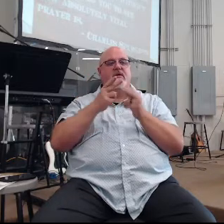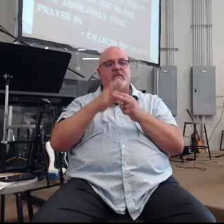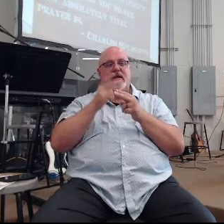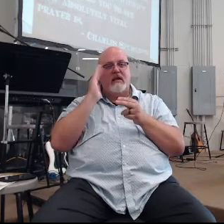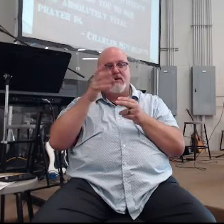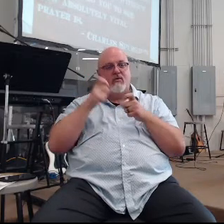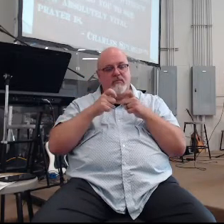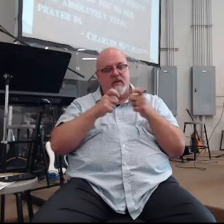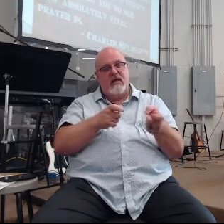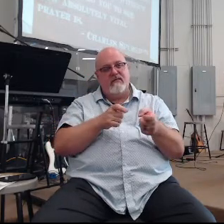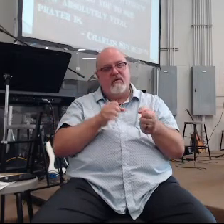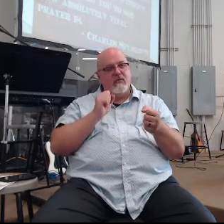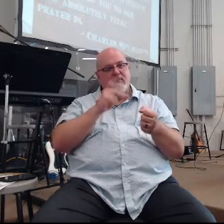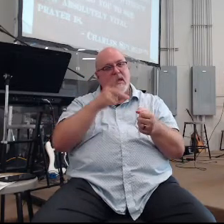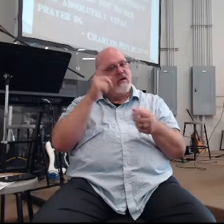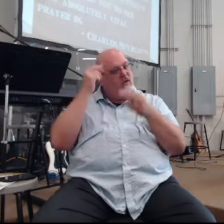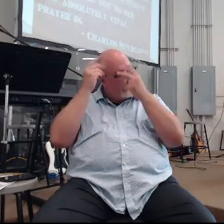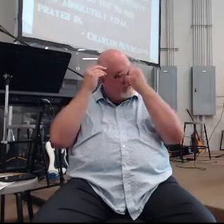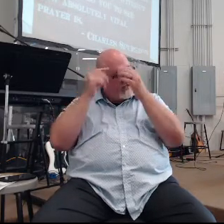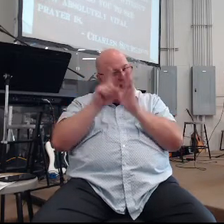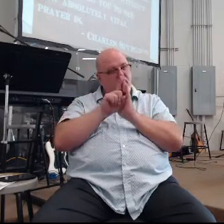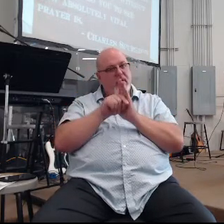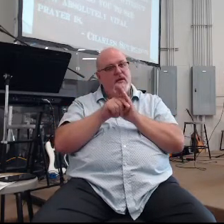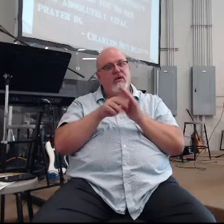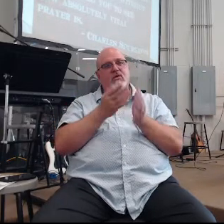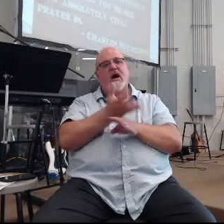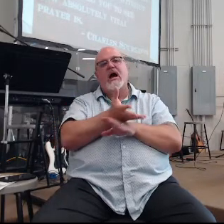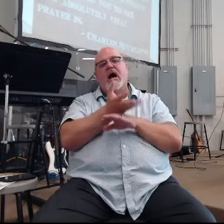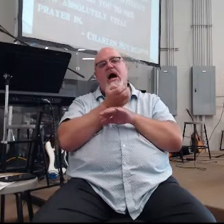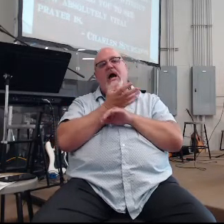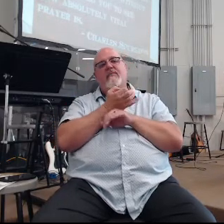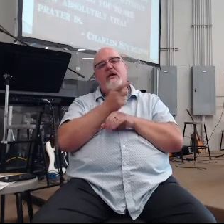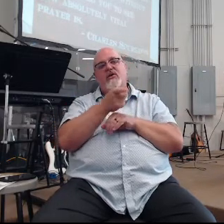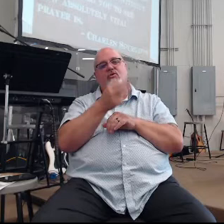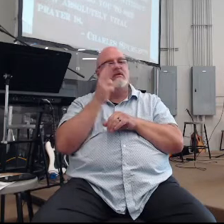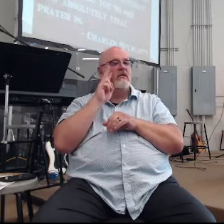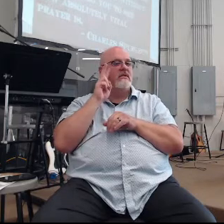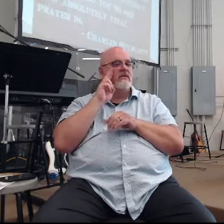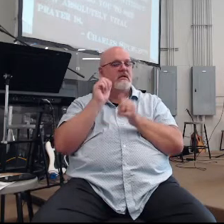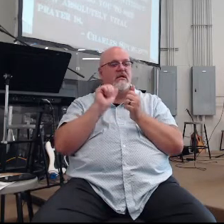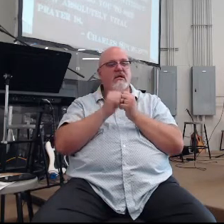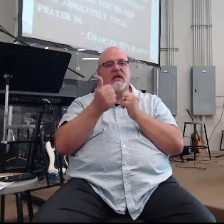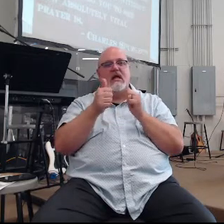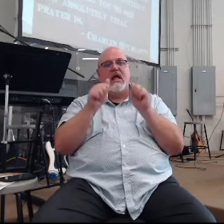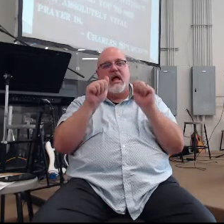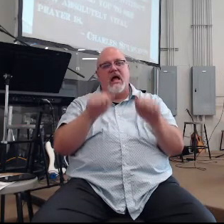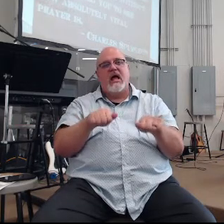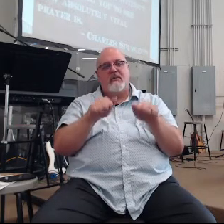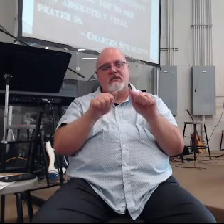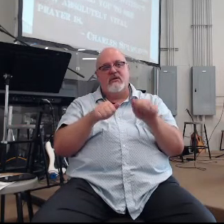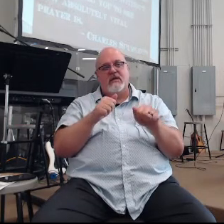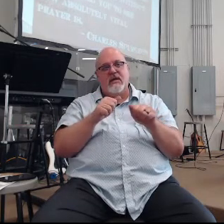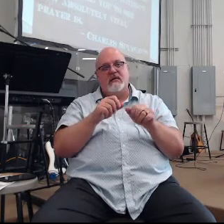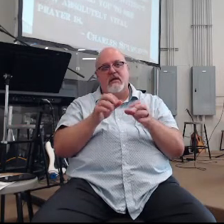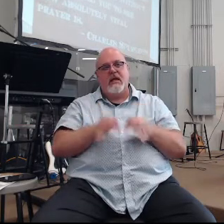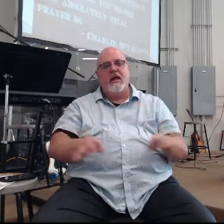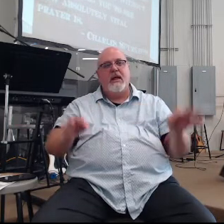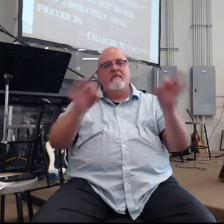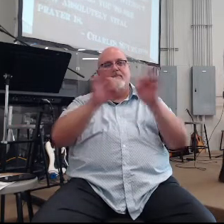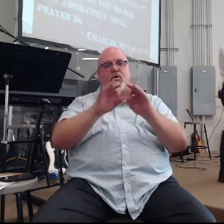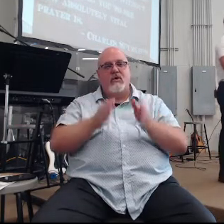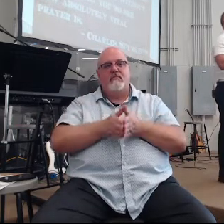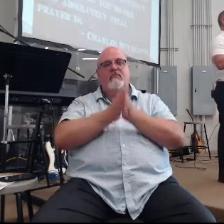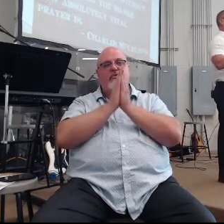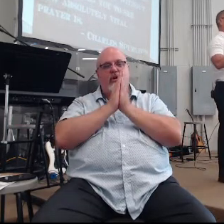be given to you and we'll come back to this thought in a few minutes I beg you to see how absolutely vital prayer